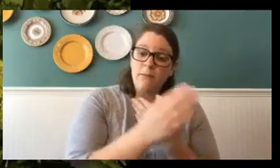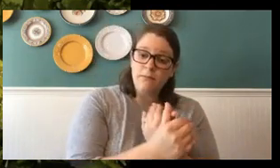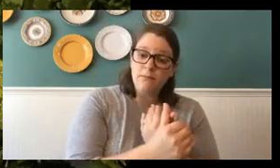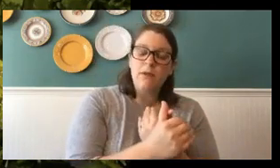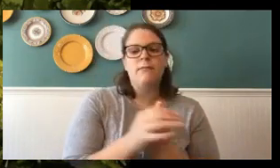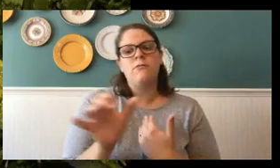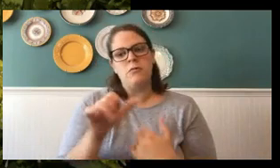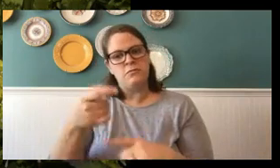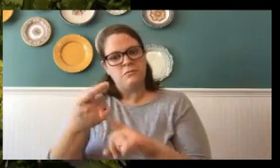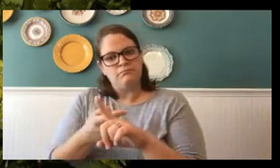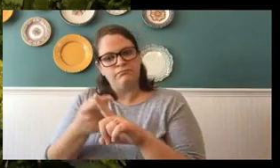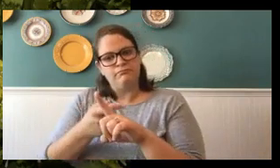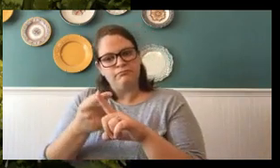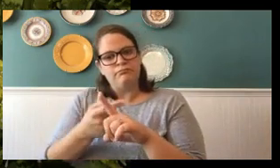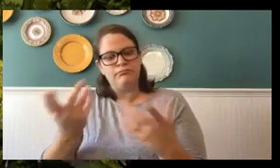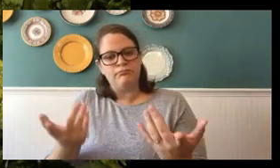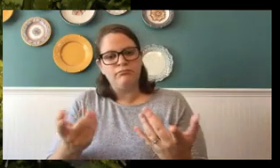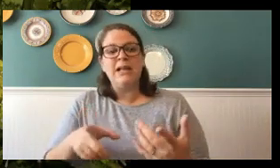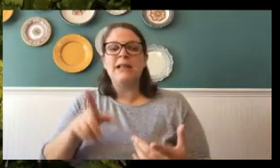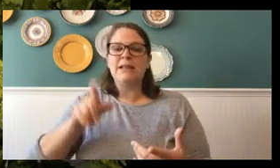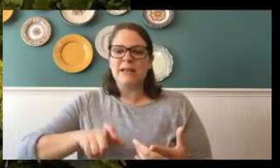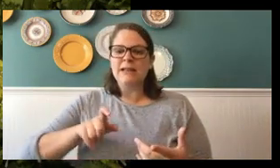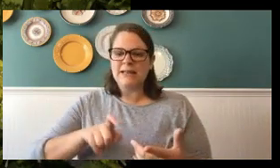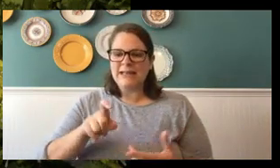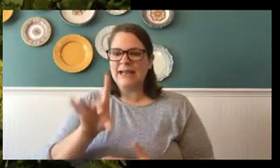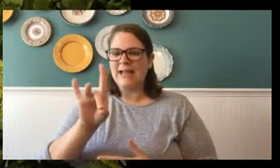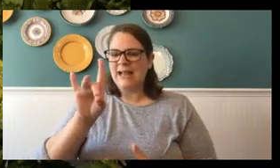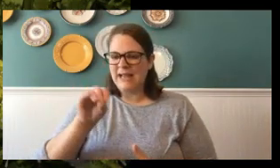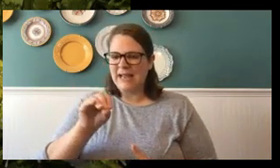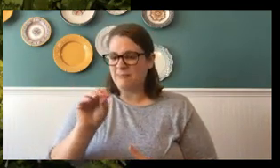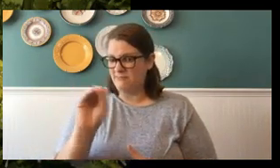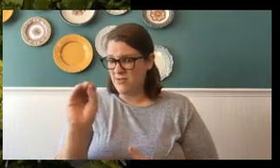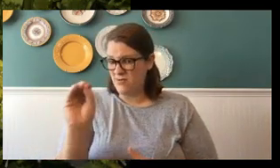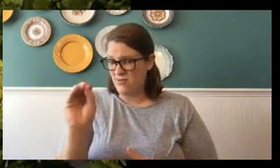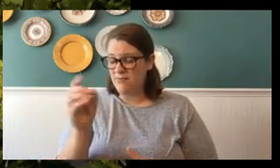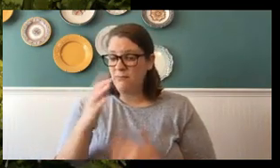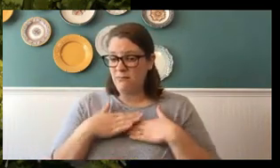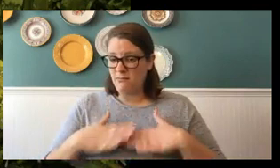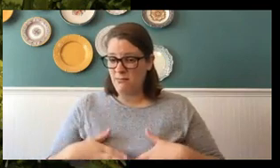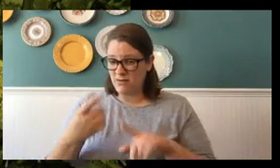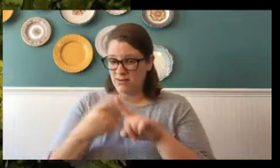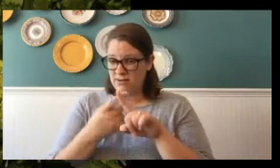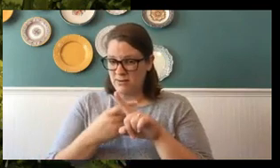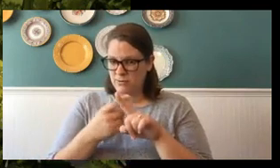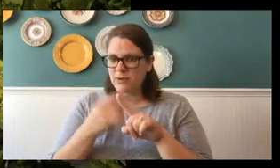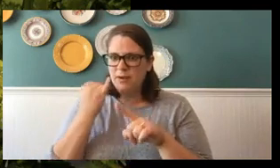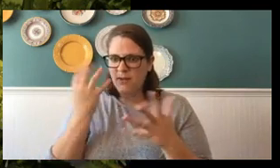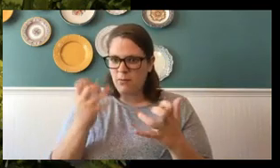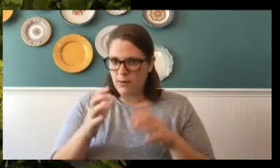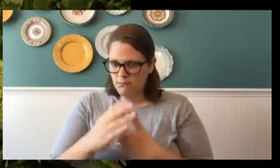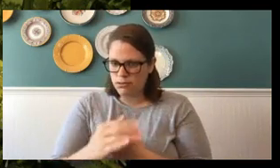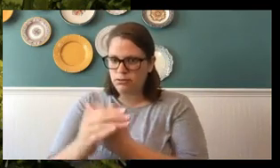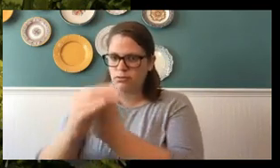Butterflies have to achieve an over 80 degree body temperature just to even take flight. So, in a nice, warm morning,